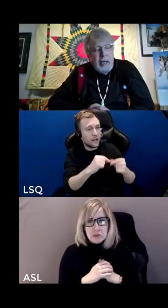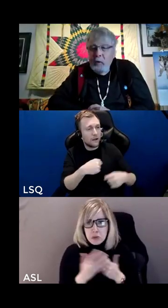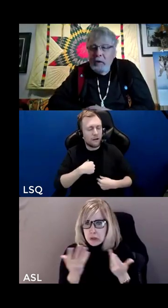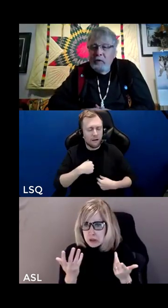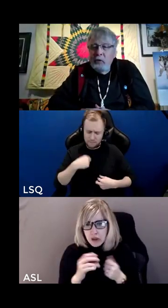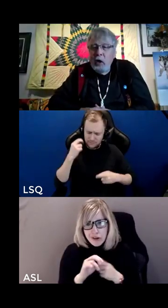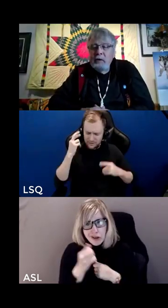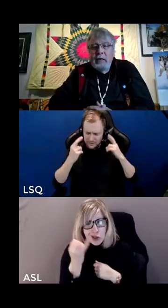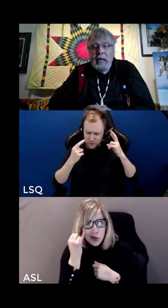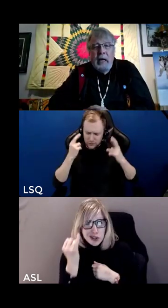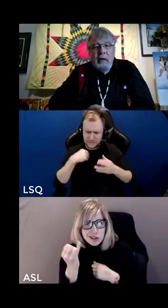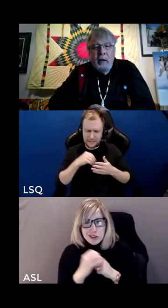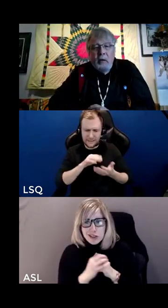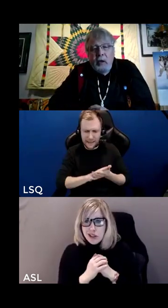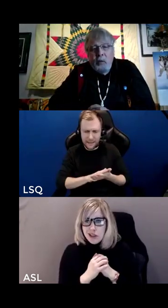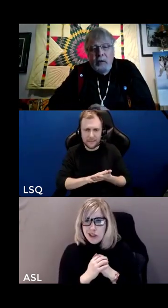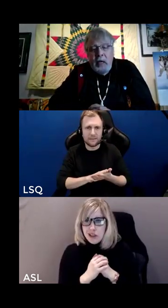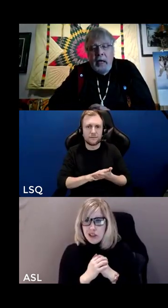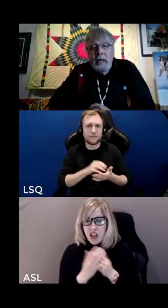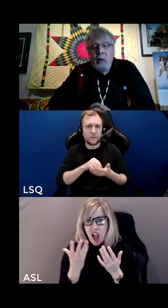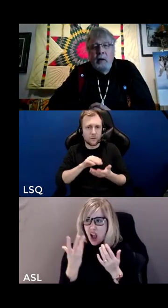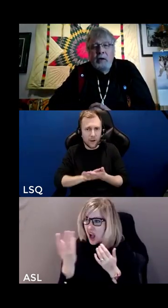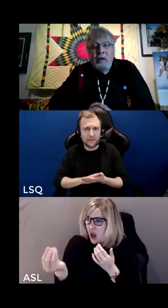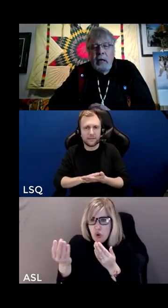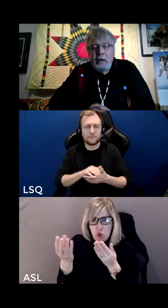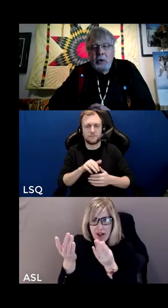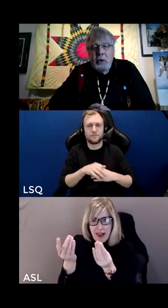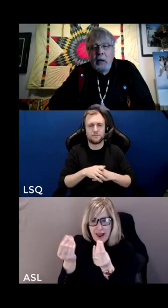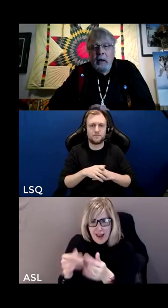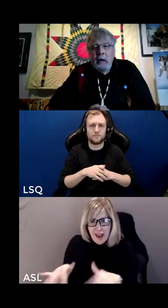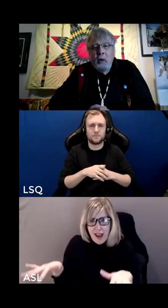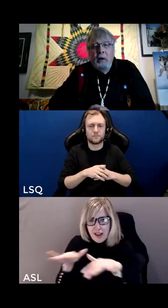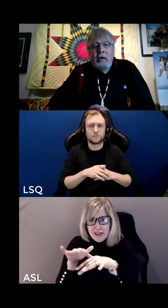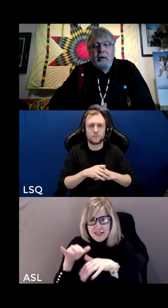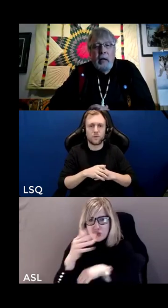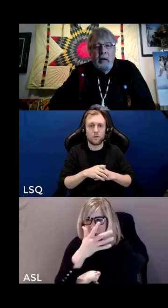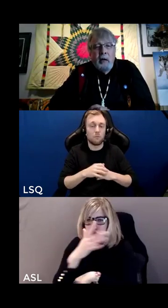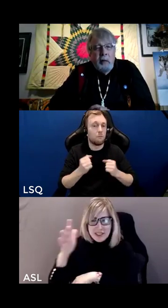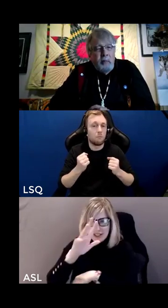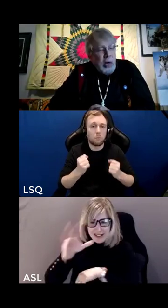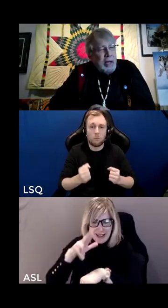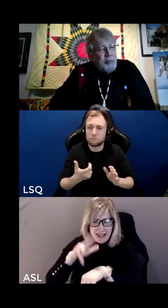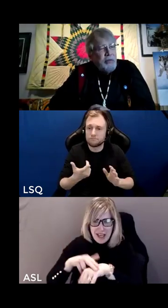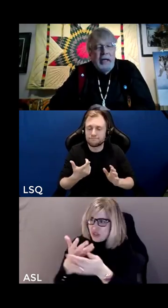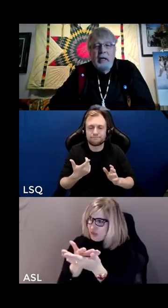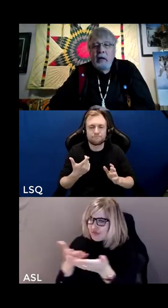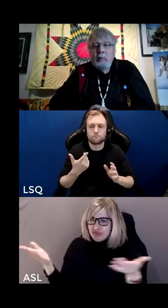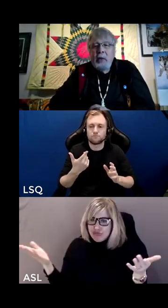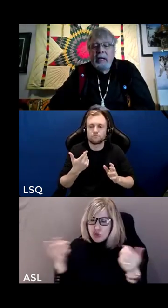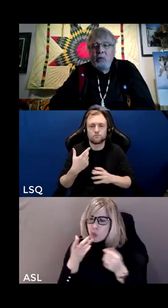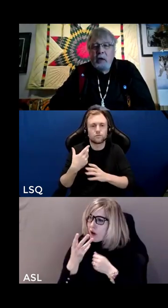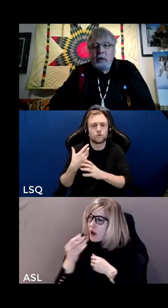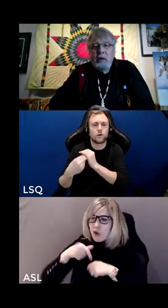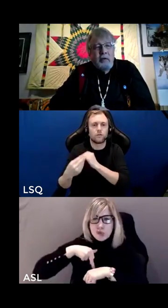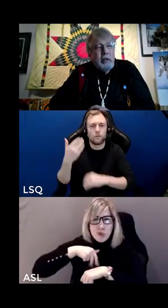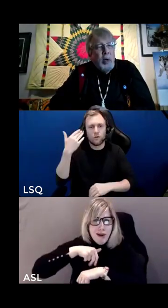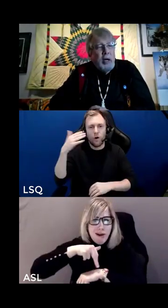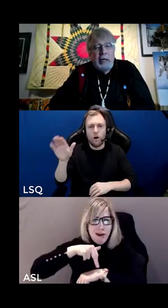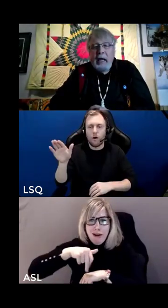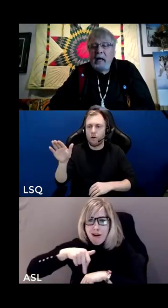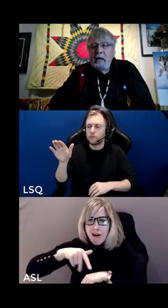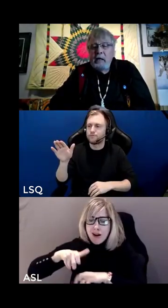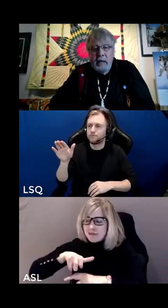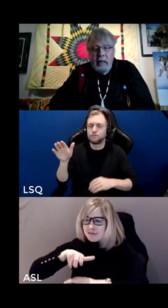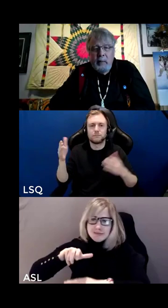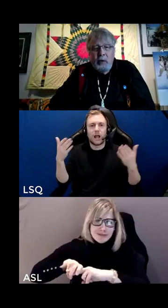going out into onto the land out as we say go out into nature go out and and and perhaps find a place where you can sit